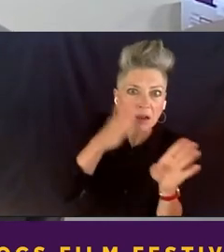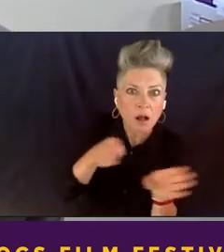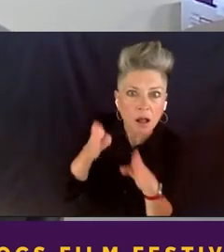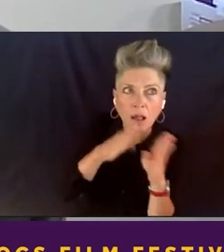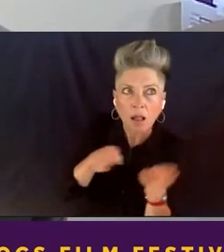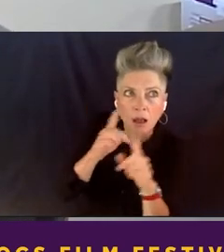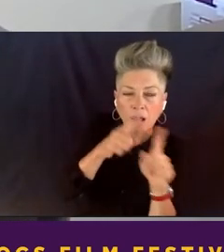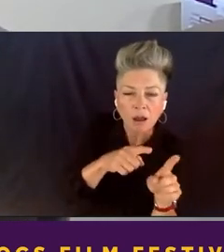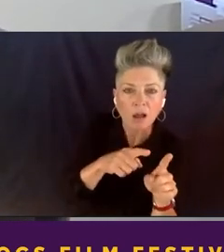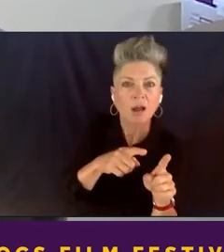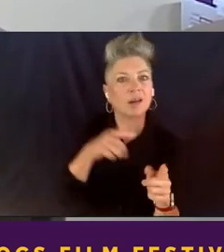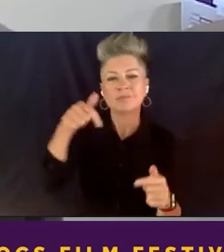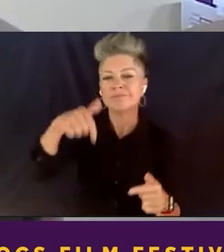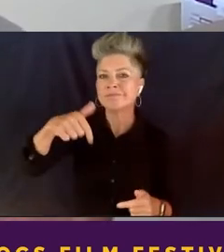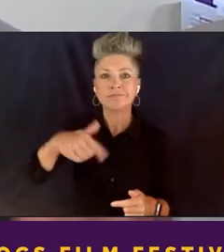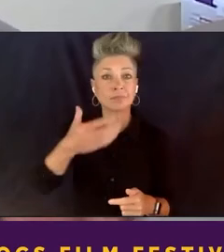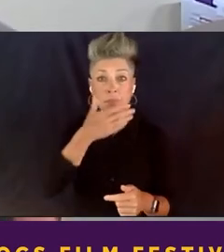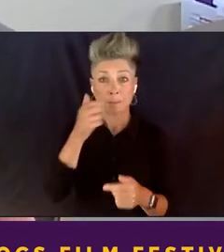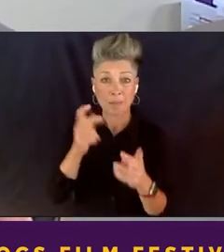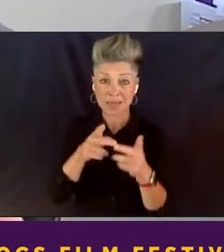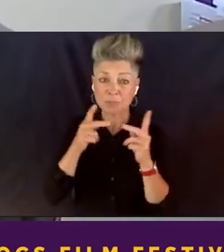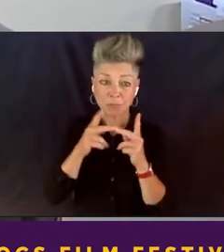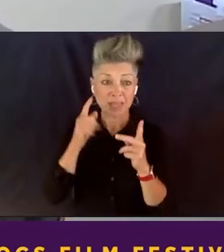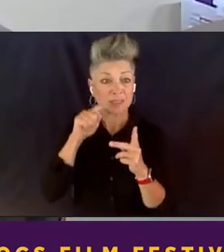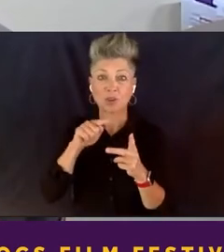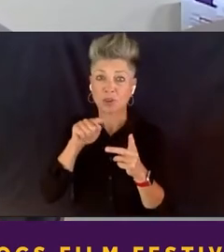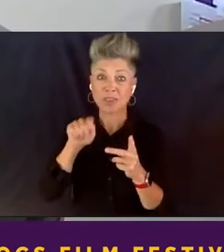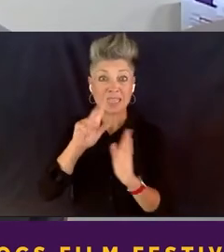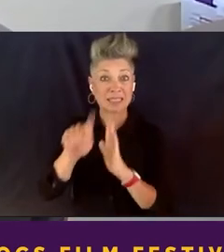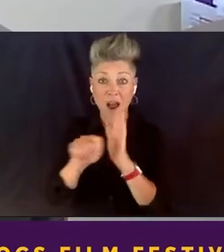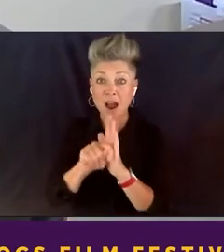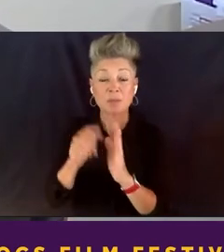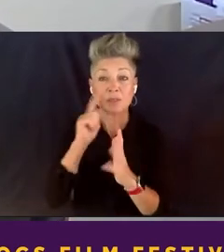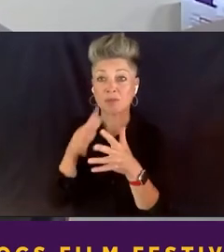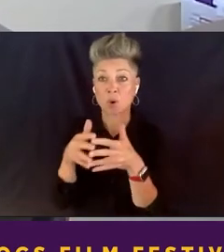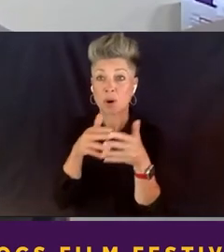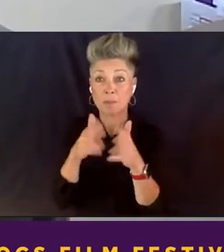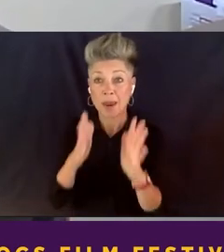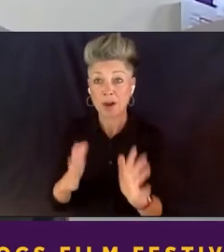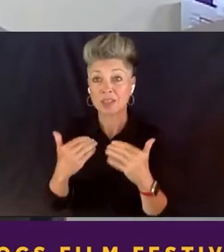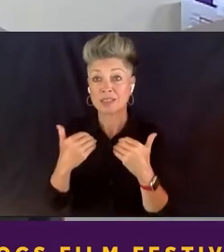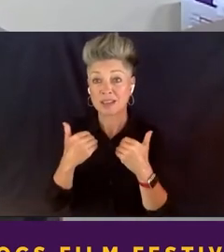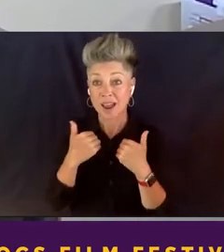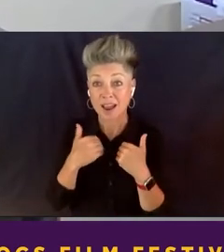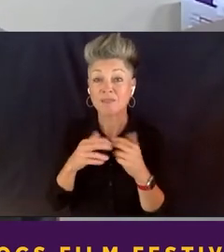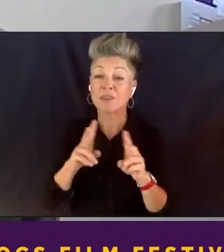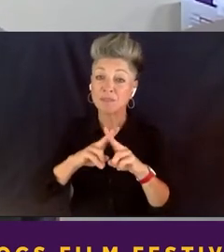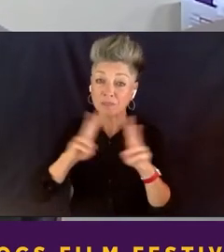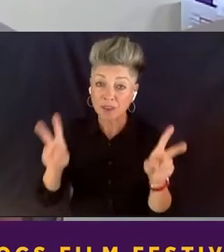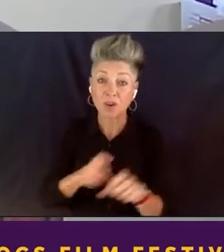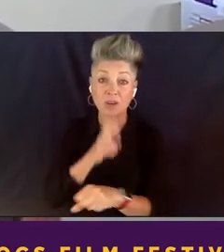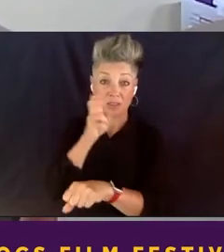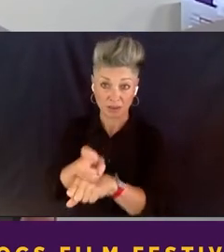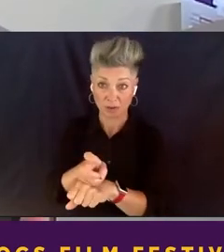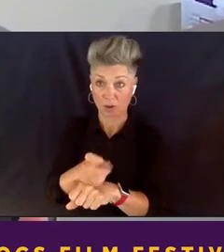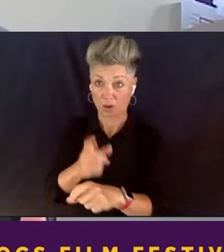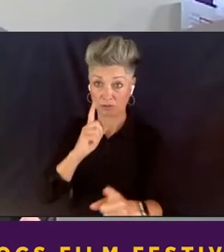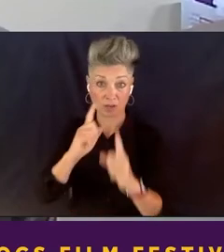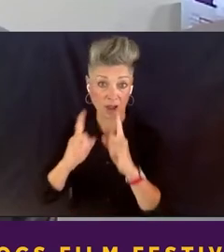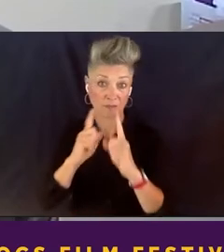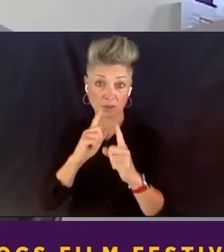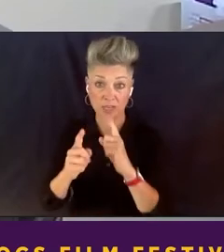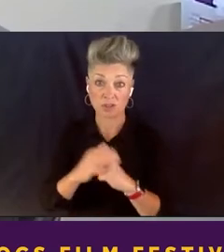is the best place for these times for Americans to have these very difficult conversations. First, to